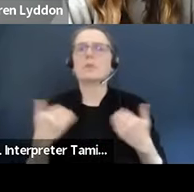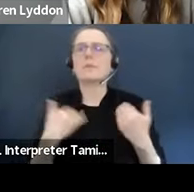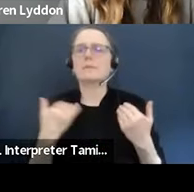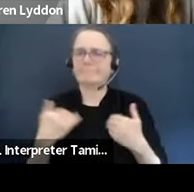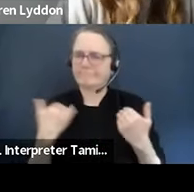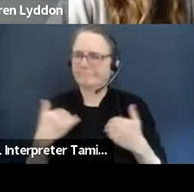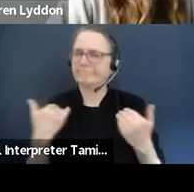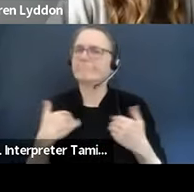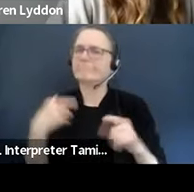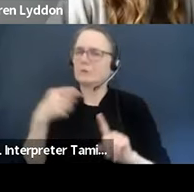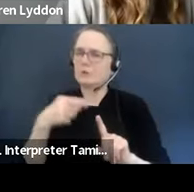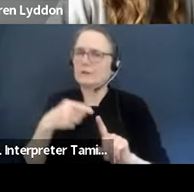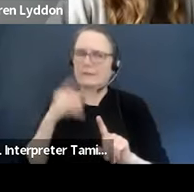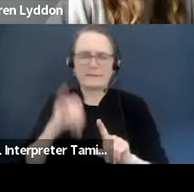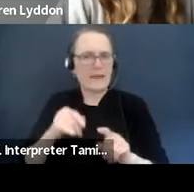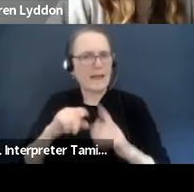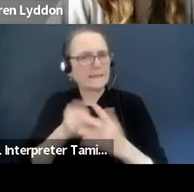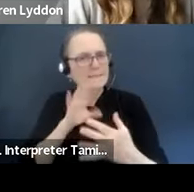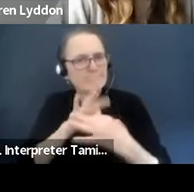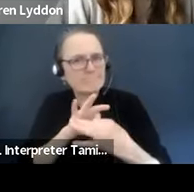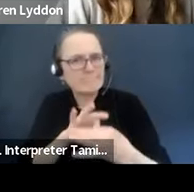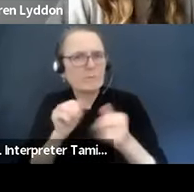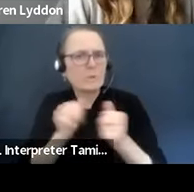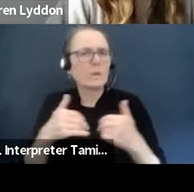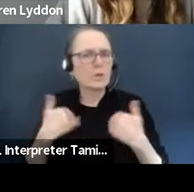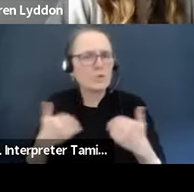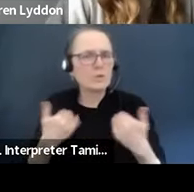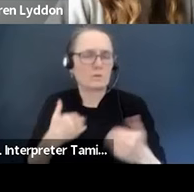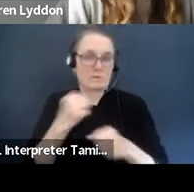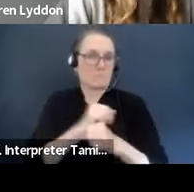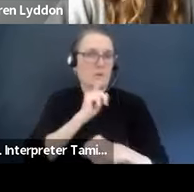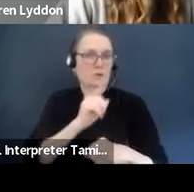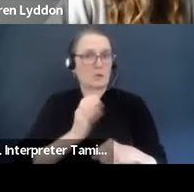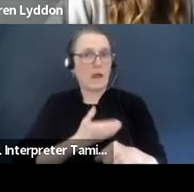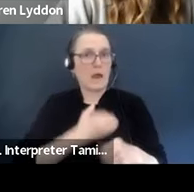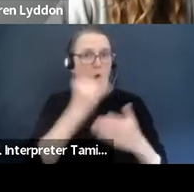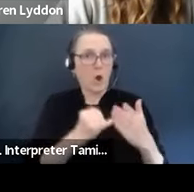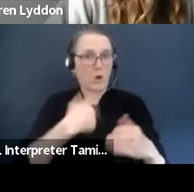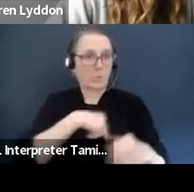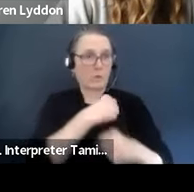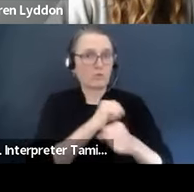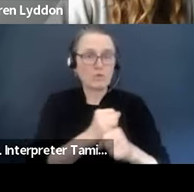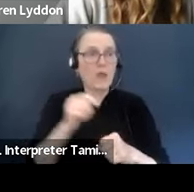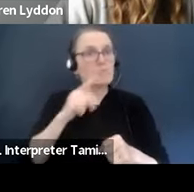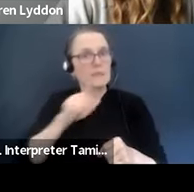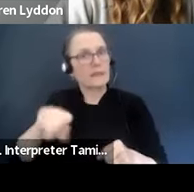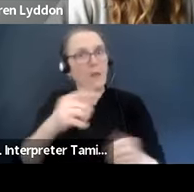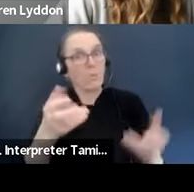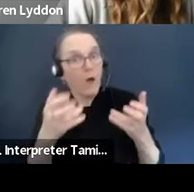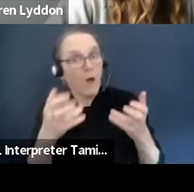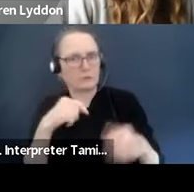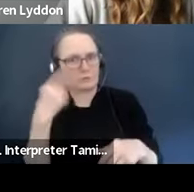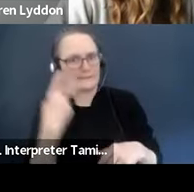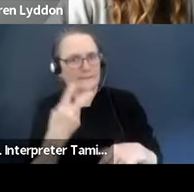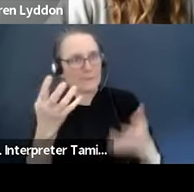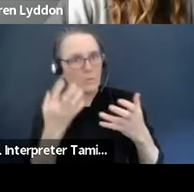consumers for what we do. So making sure that the art we create is relevant and that we're engaging youth and that we're thinking hard, long and hard,